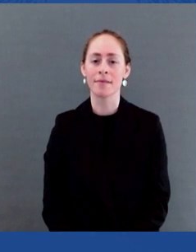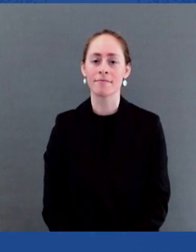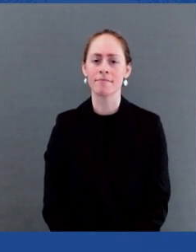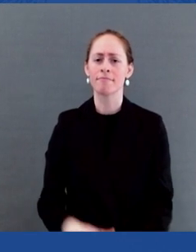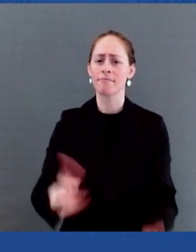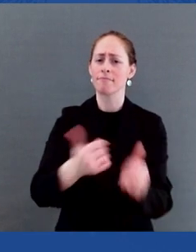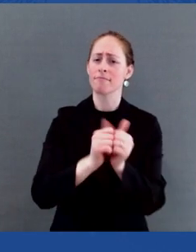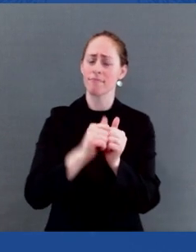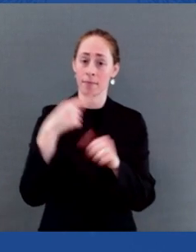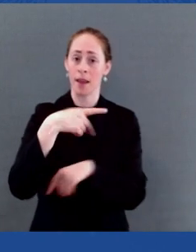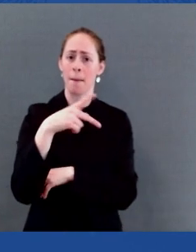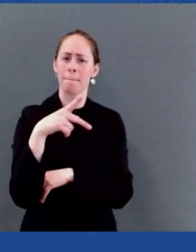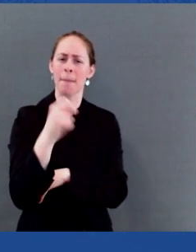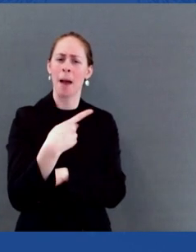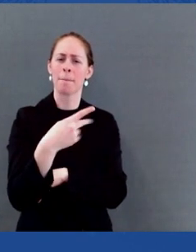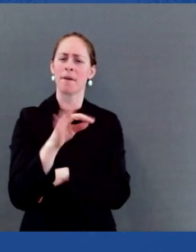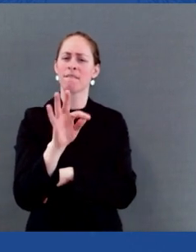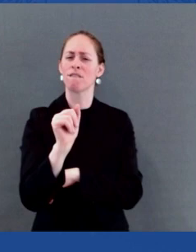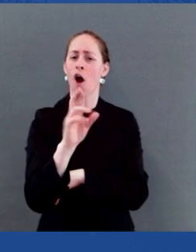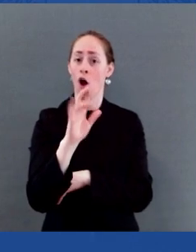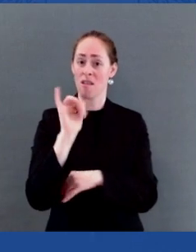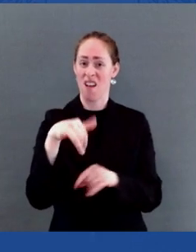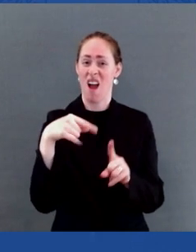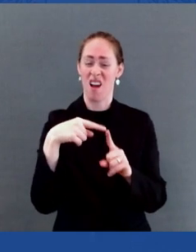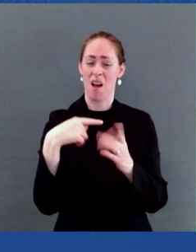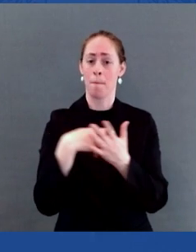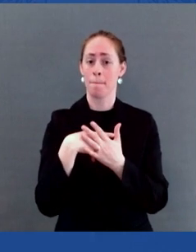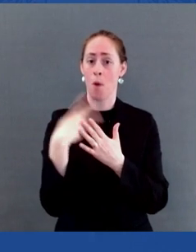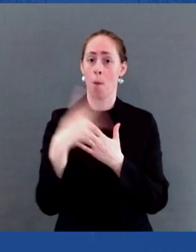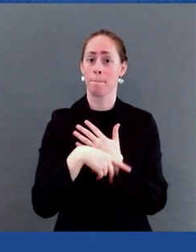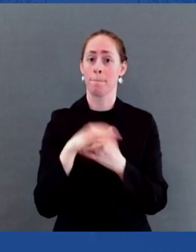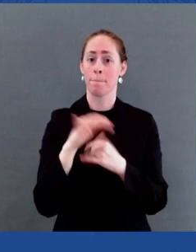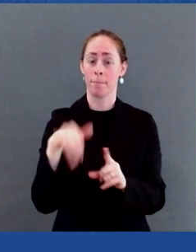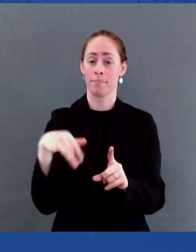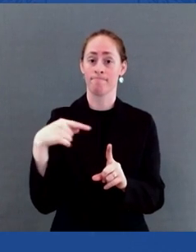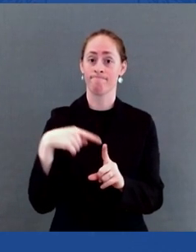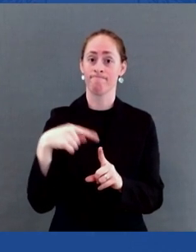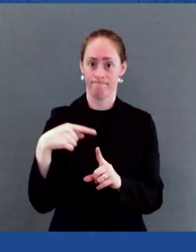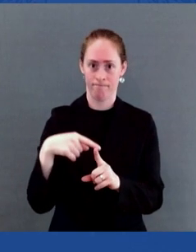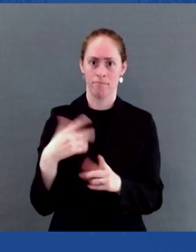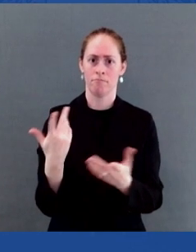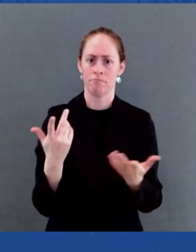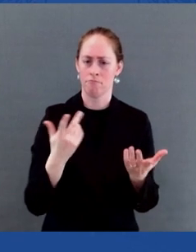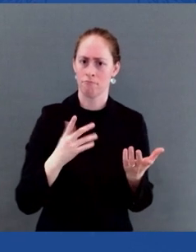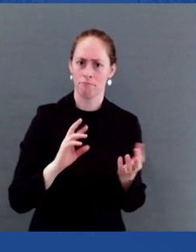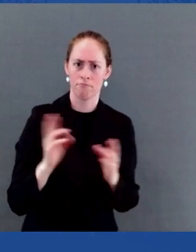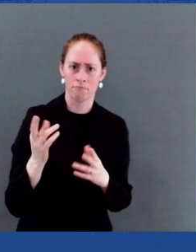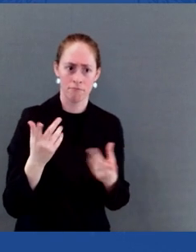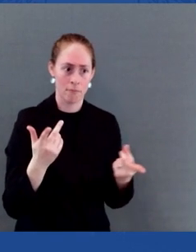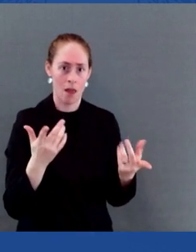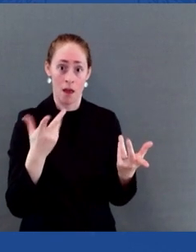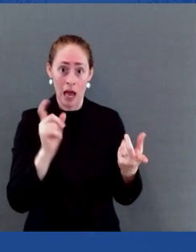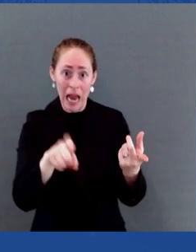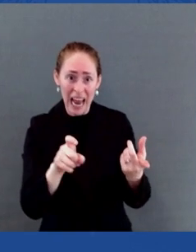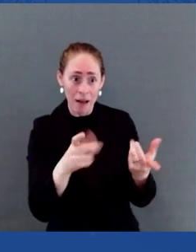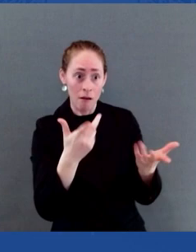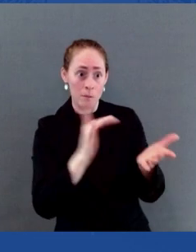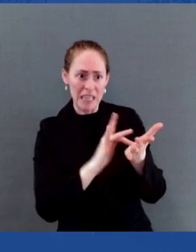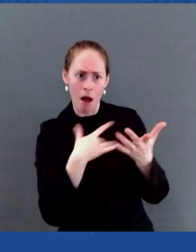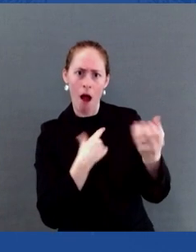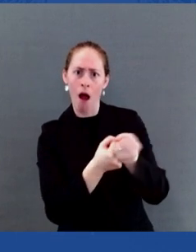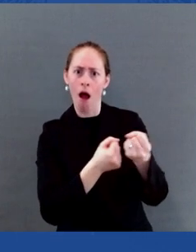and children with lifesaving HIV treatment. It's an incredible, incredible achievement. Those are not the only